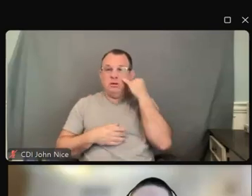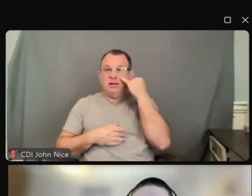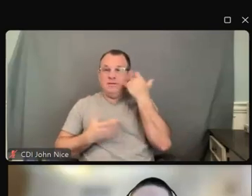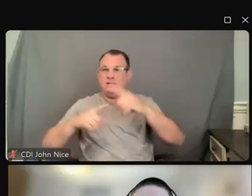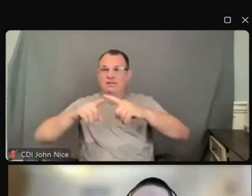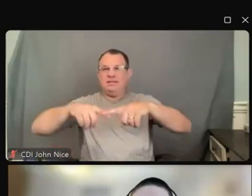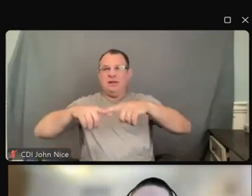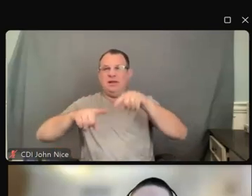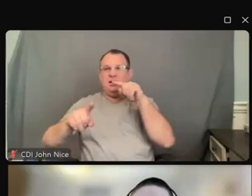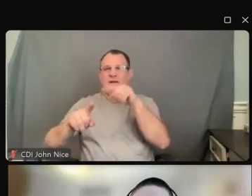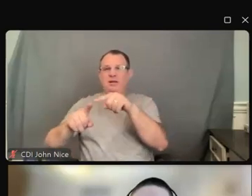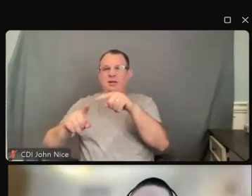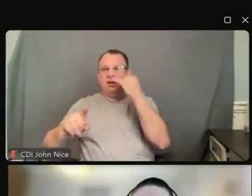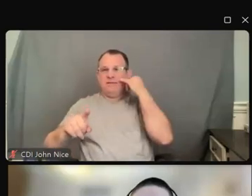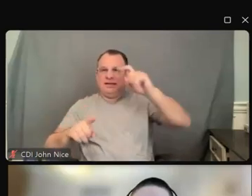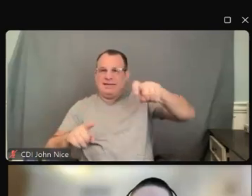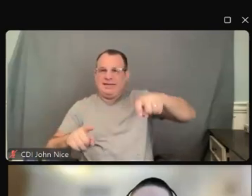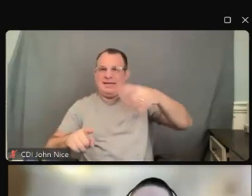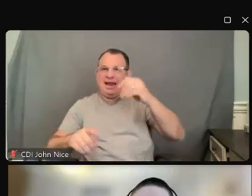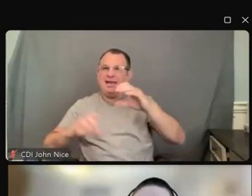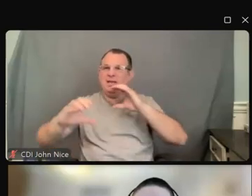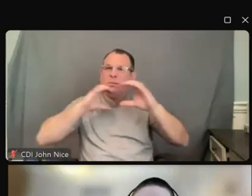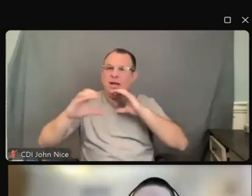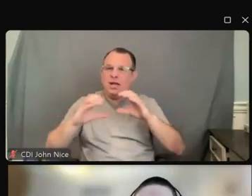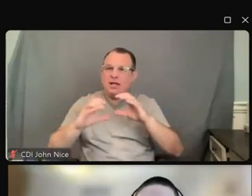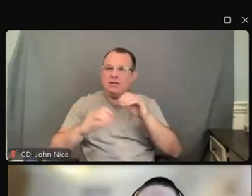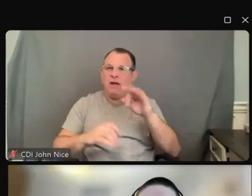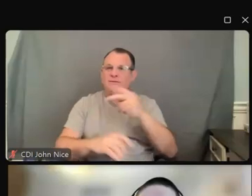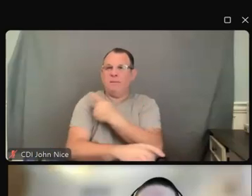needs and communication skills of the individual.